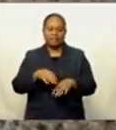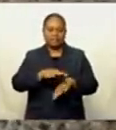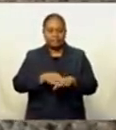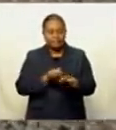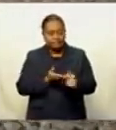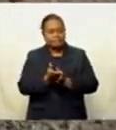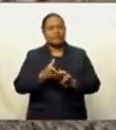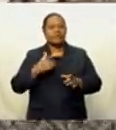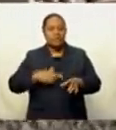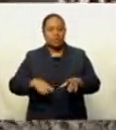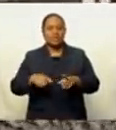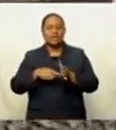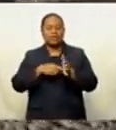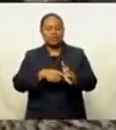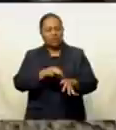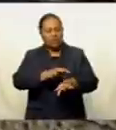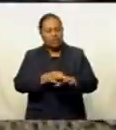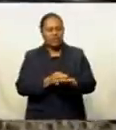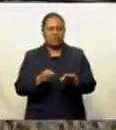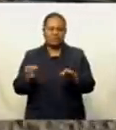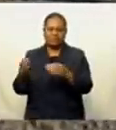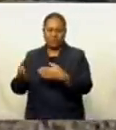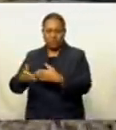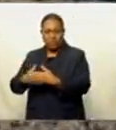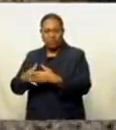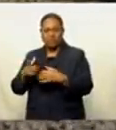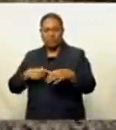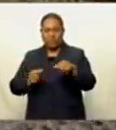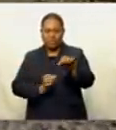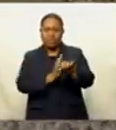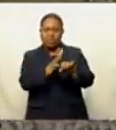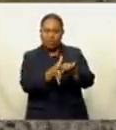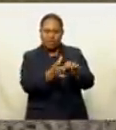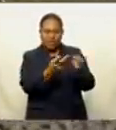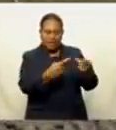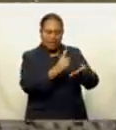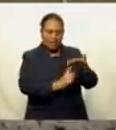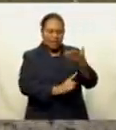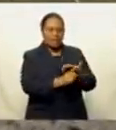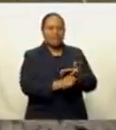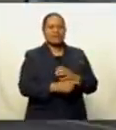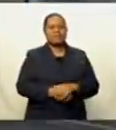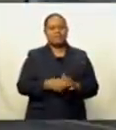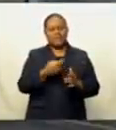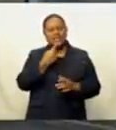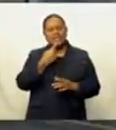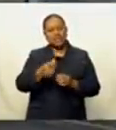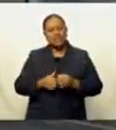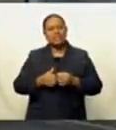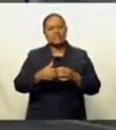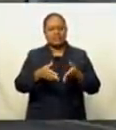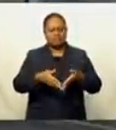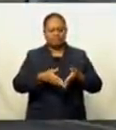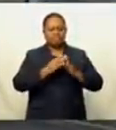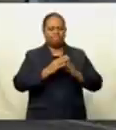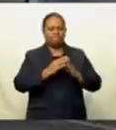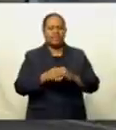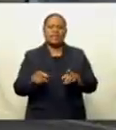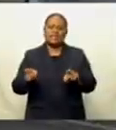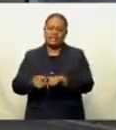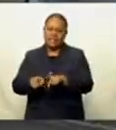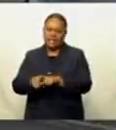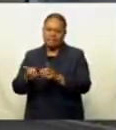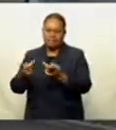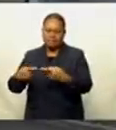Hospital was put in lockdown due to cases of COVID-19 from within. Dr. Tundravu says they should start setting up the same FEMAT facility